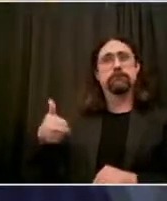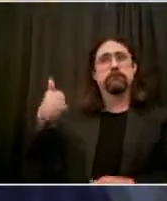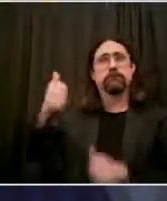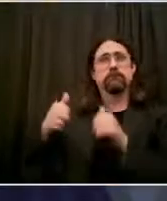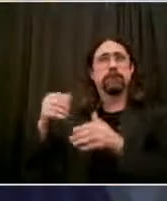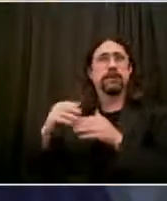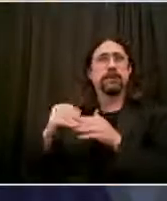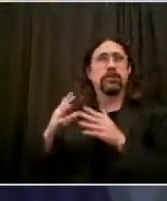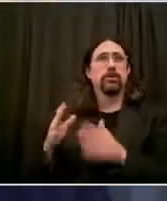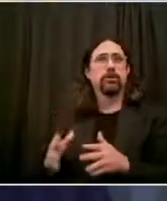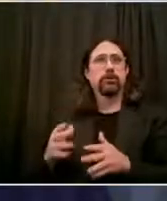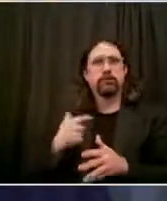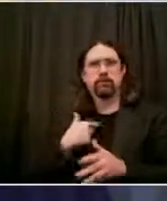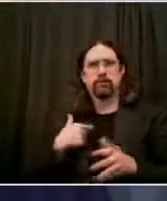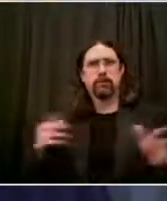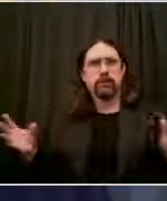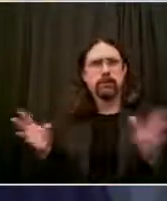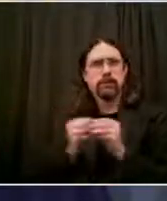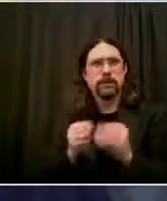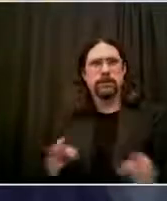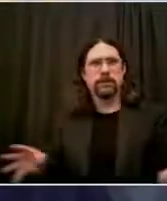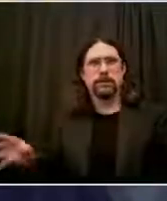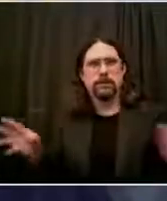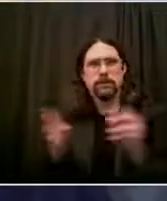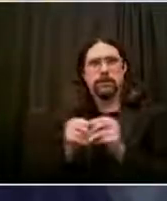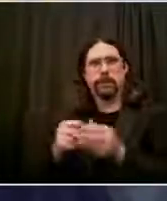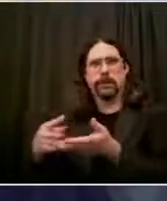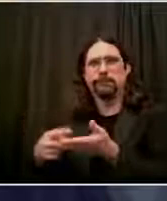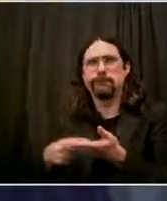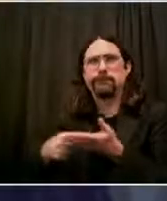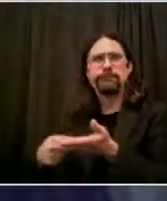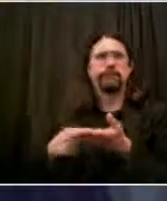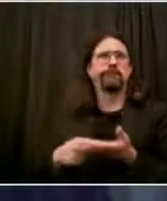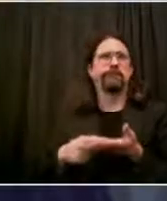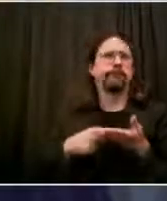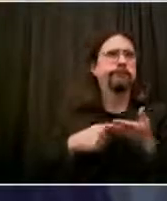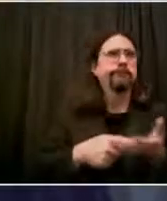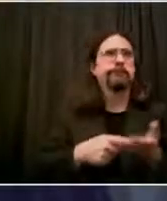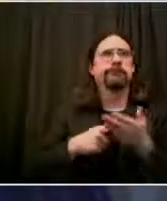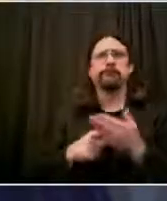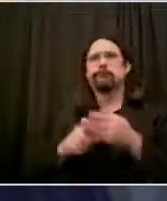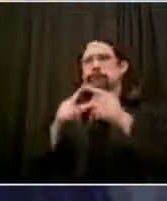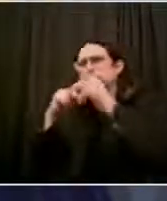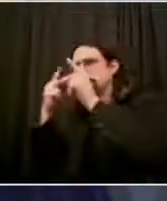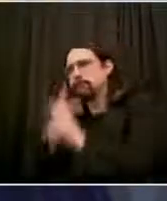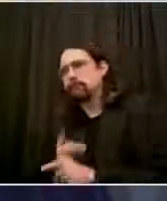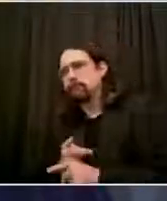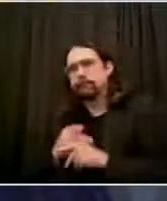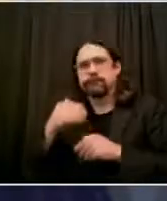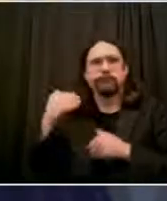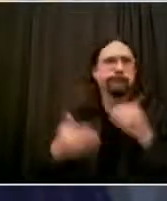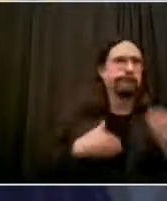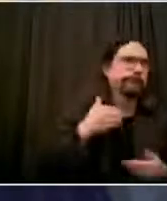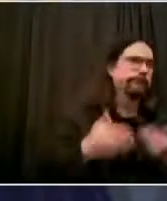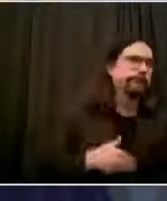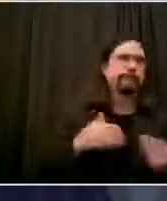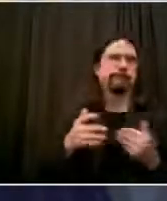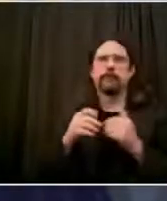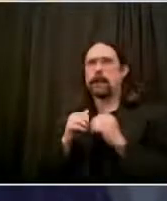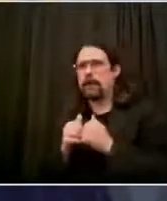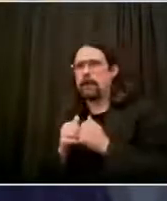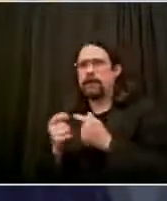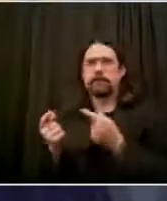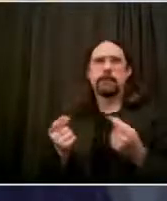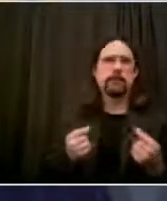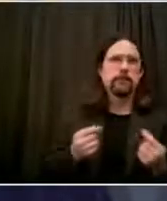time to come back to services. So now we have an opportunity to start services on a more modest level in phase two and then